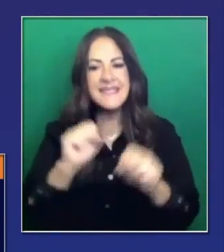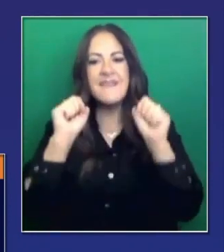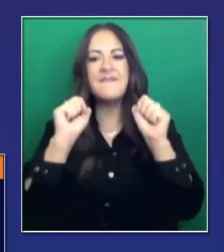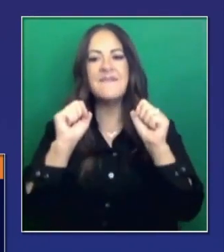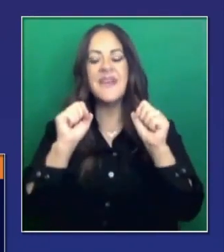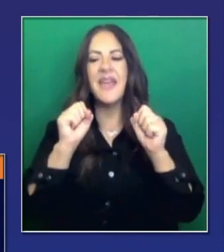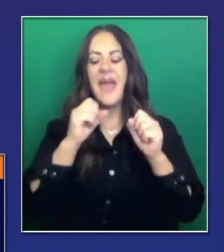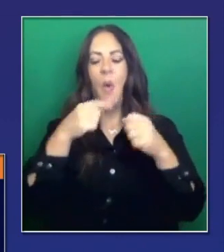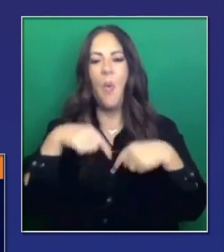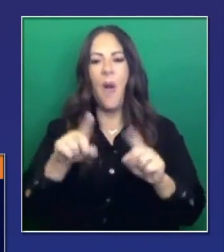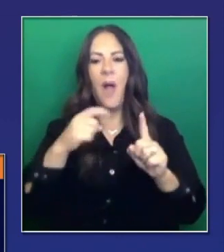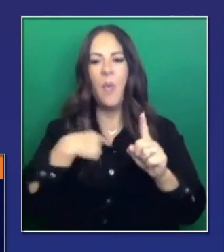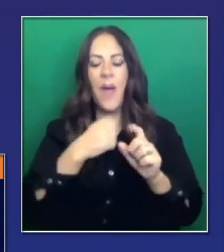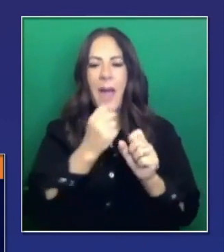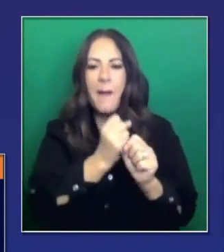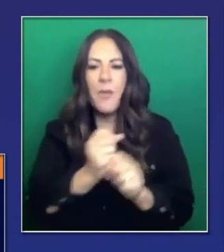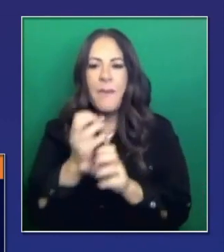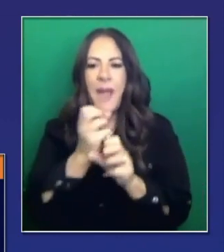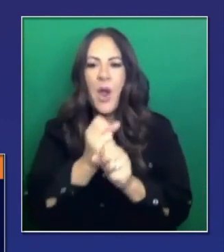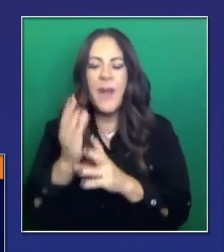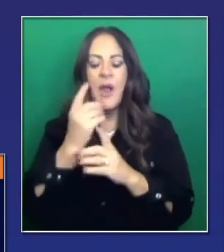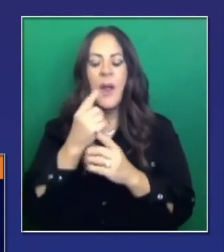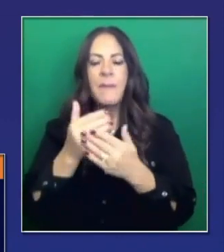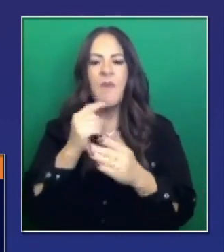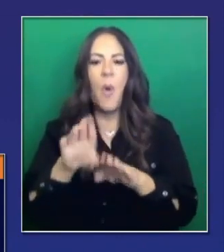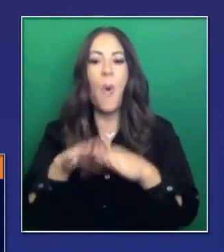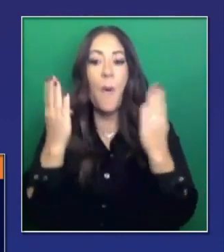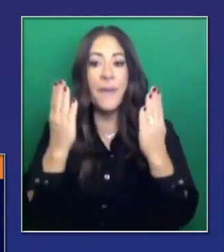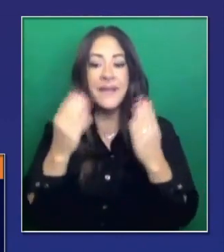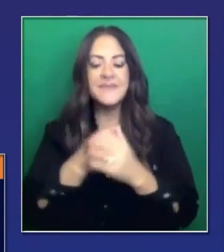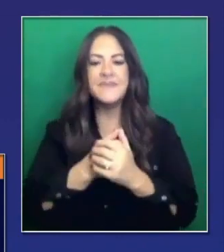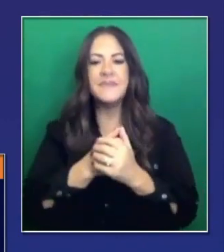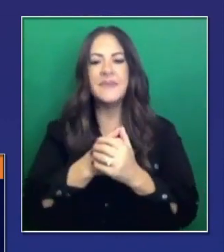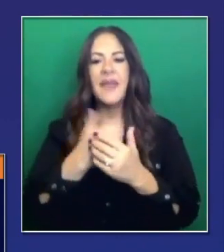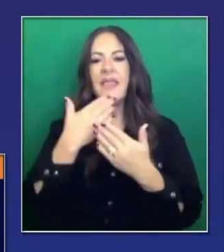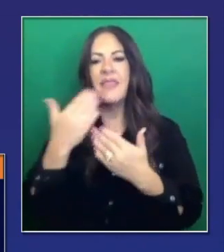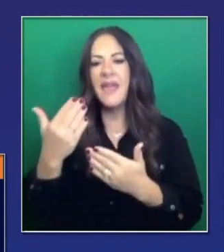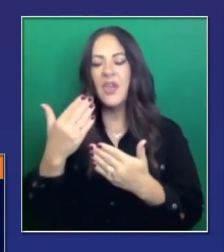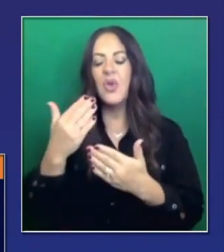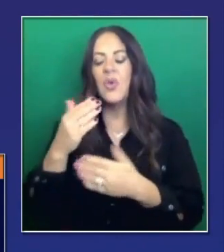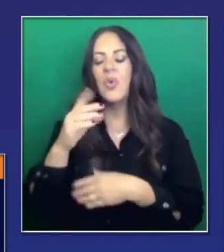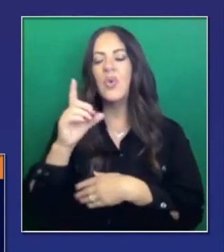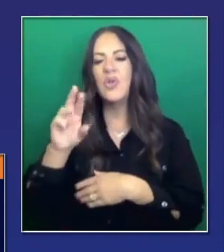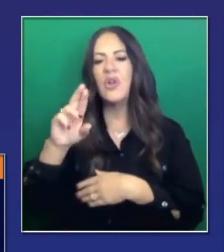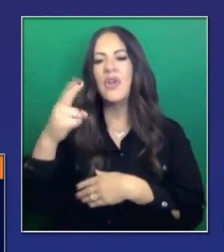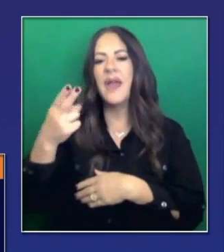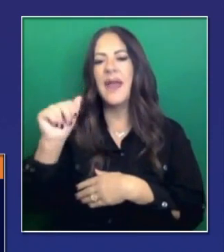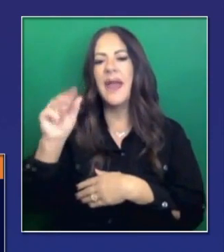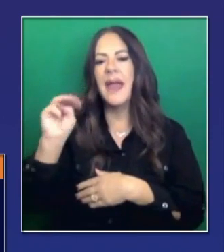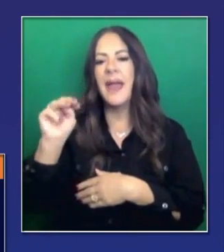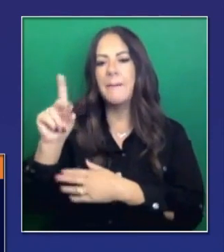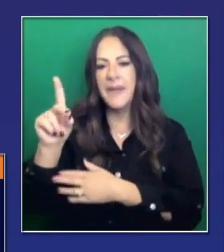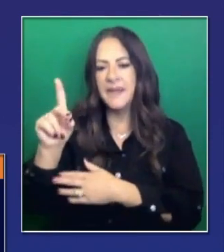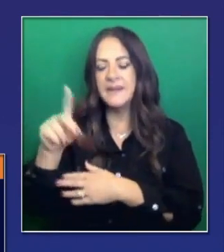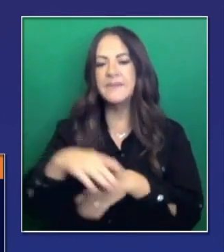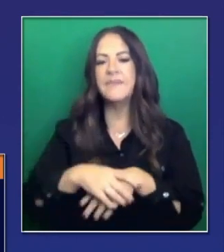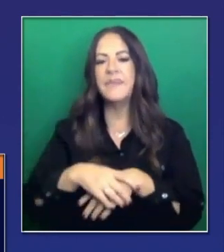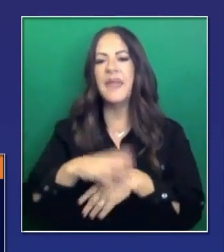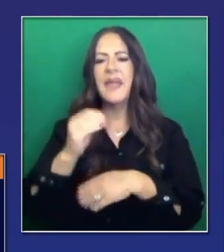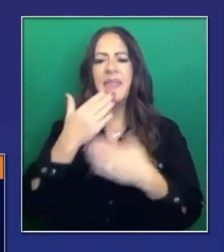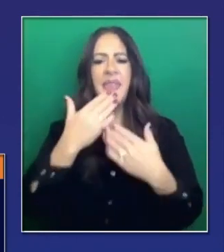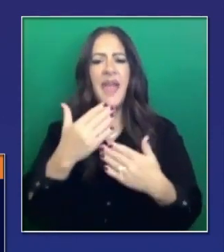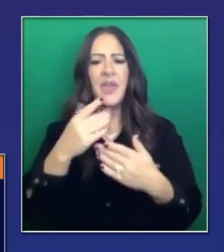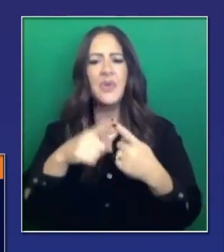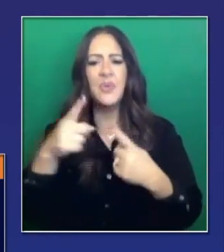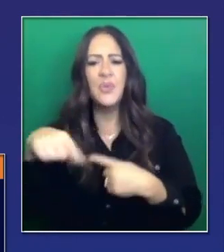prepare to open. Good morning to the State Board President, Leonard Darling-Hammond, to Dr. Ghali, and to Californians. We know